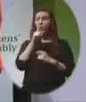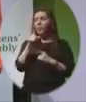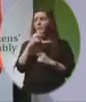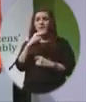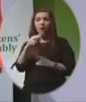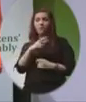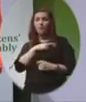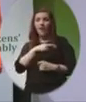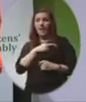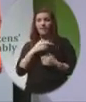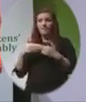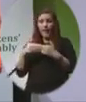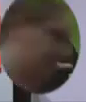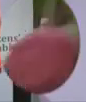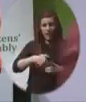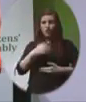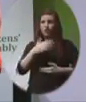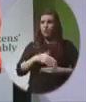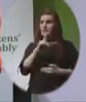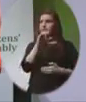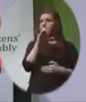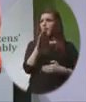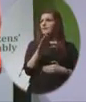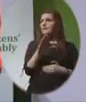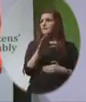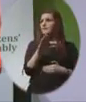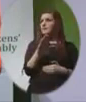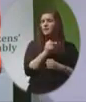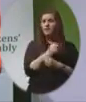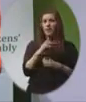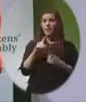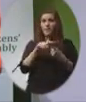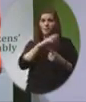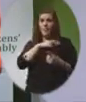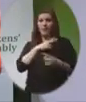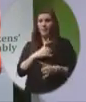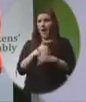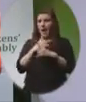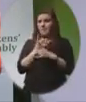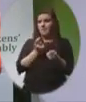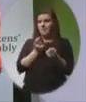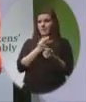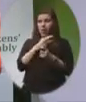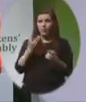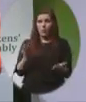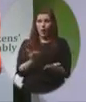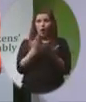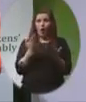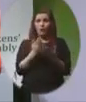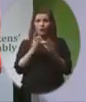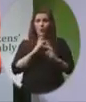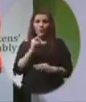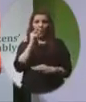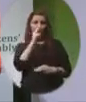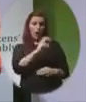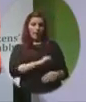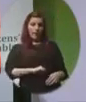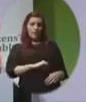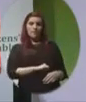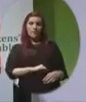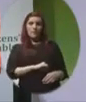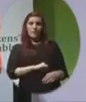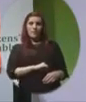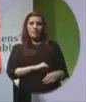cells. The accepted routine practice of those who facilitate abortion is not to encourage women to look at the ultrasound monitor when receiving